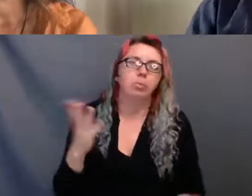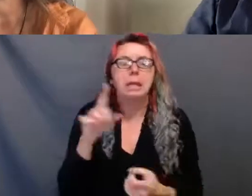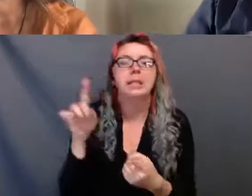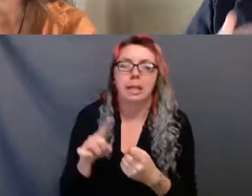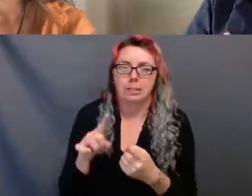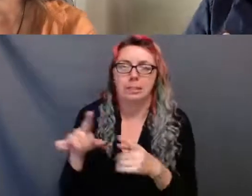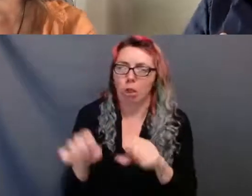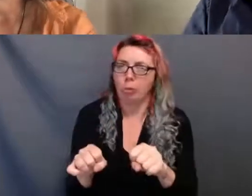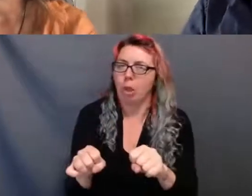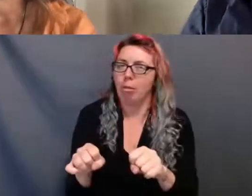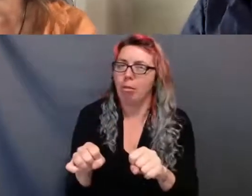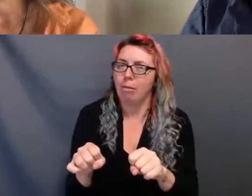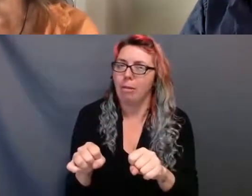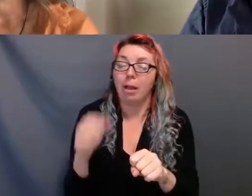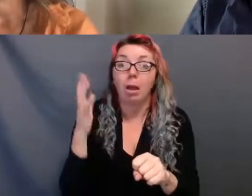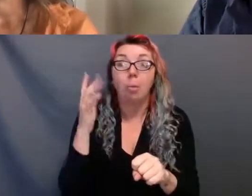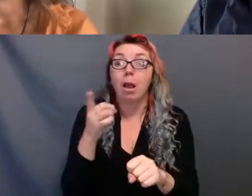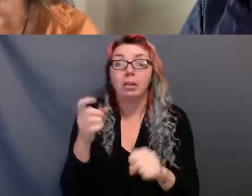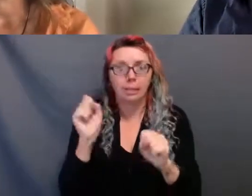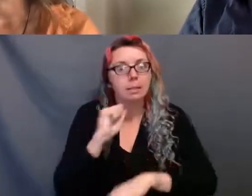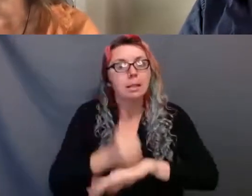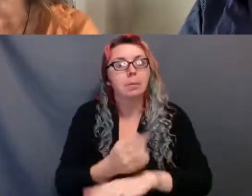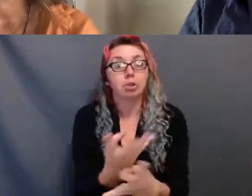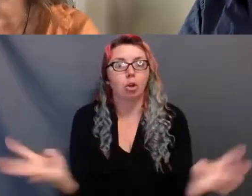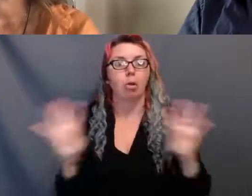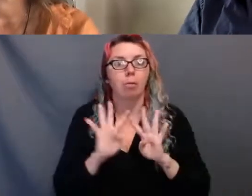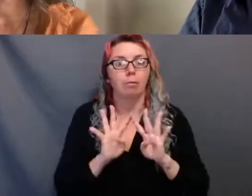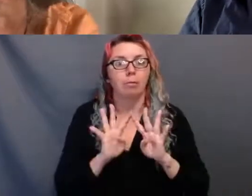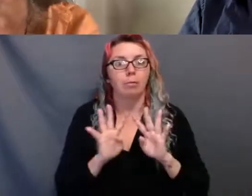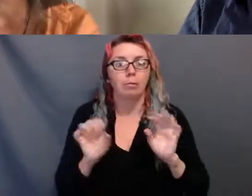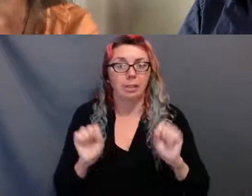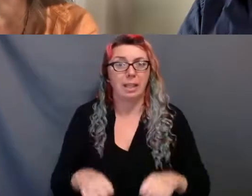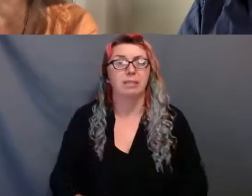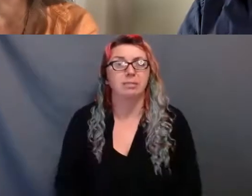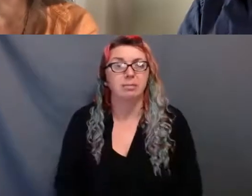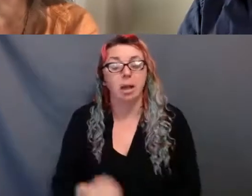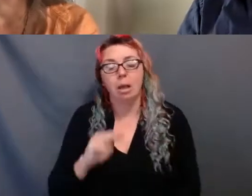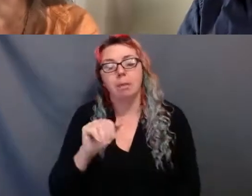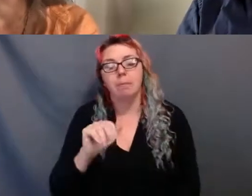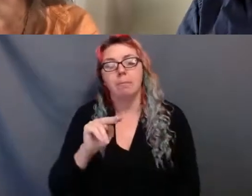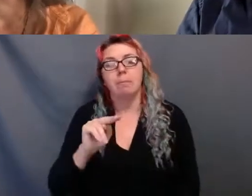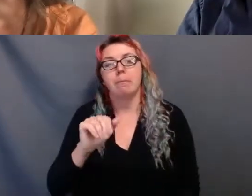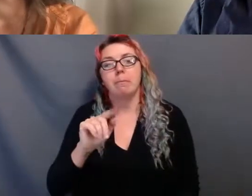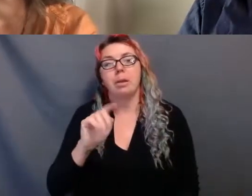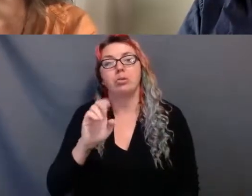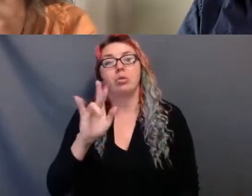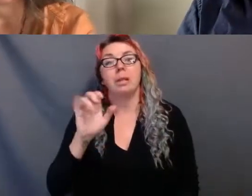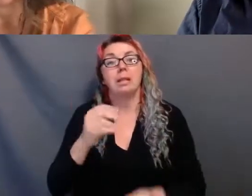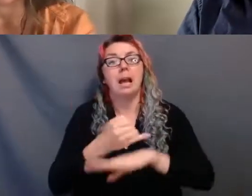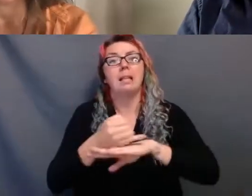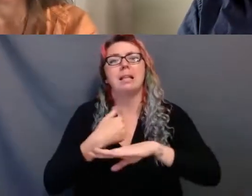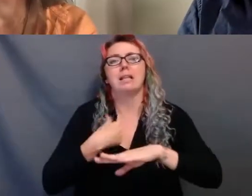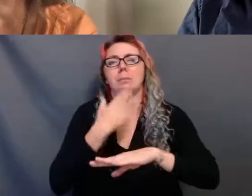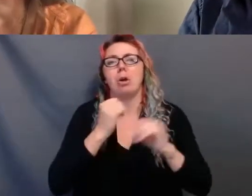Because they can accommodate a circle. Spaces like Dabajamjig on Malatunil Island. These versatile little theater spaces